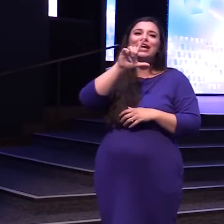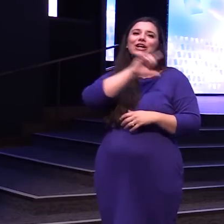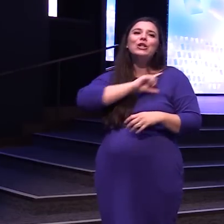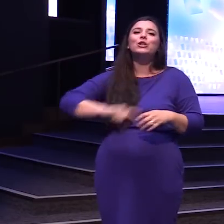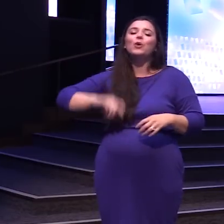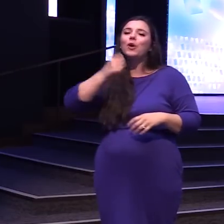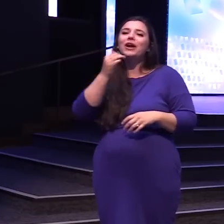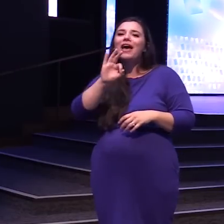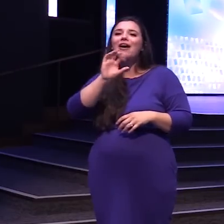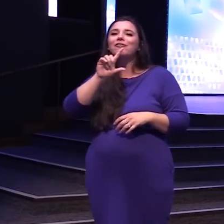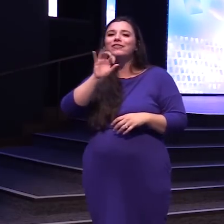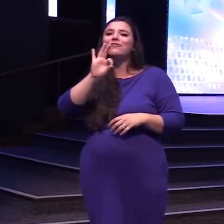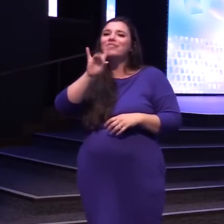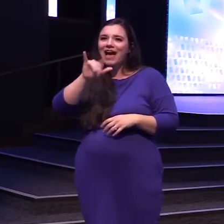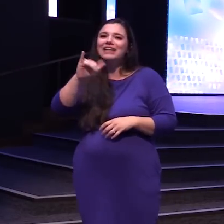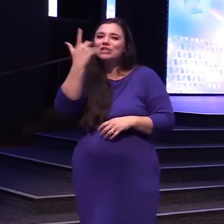there